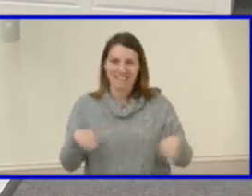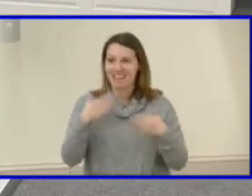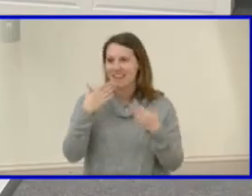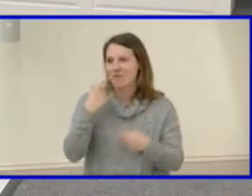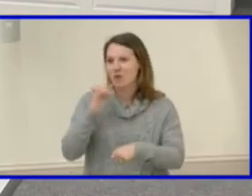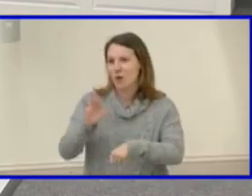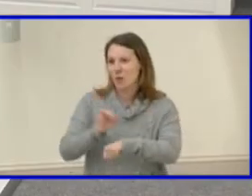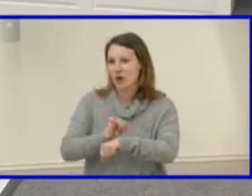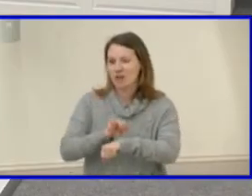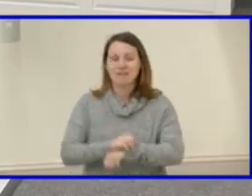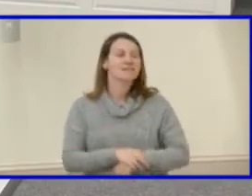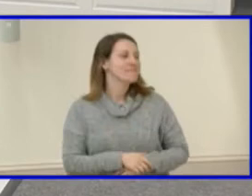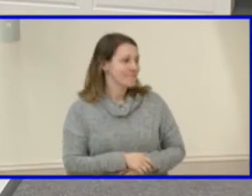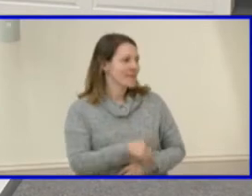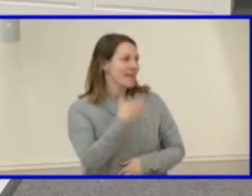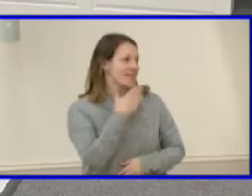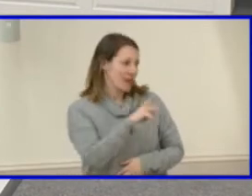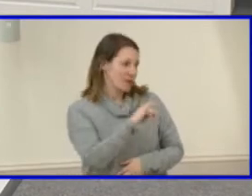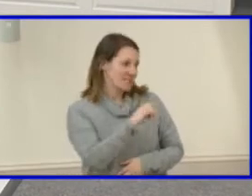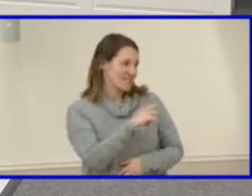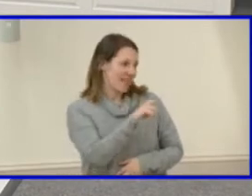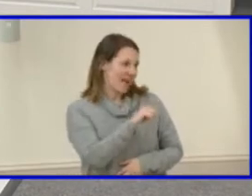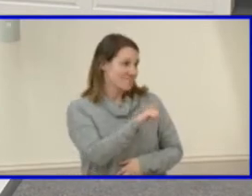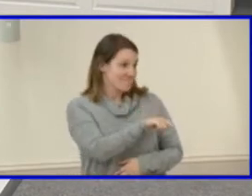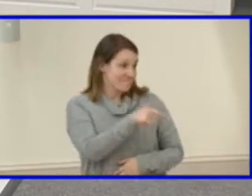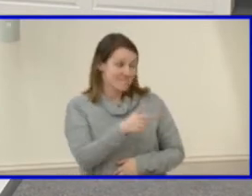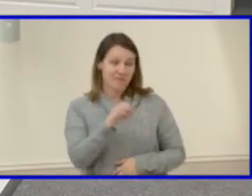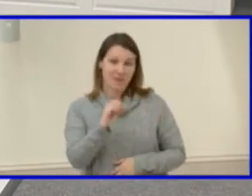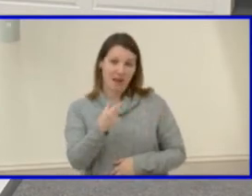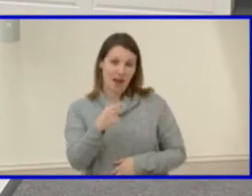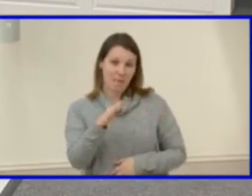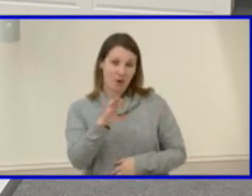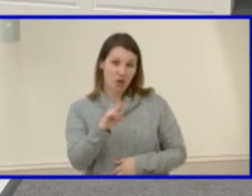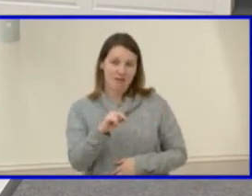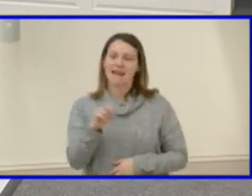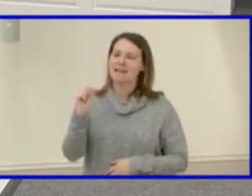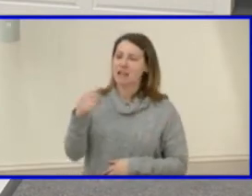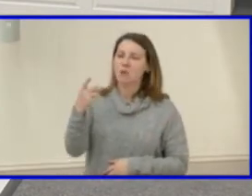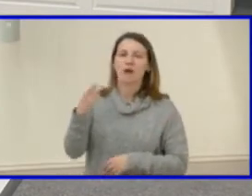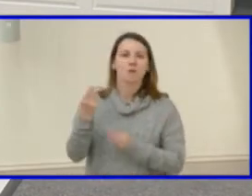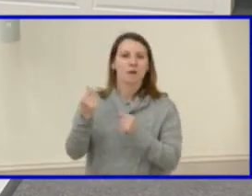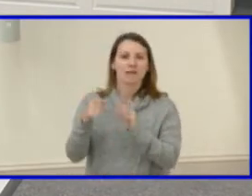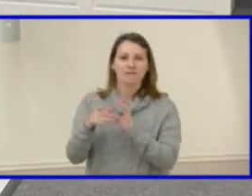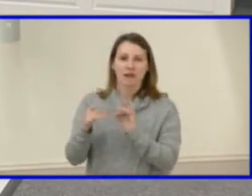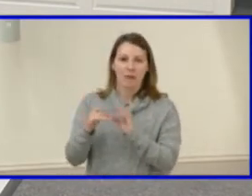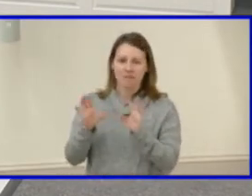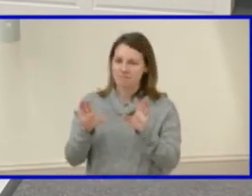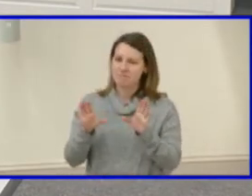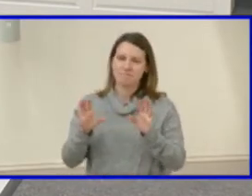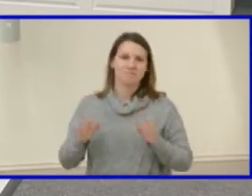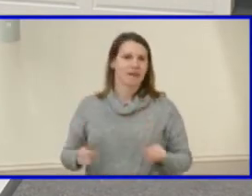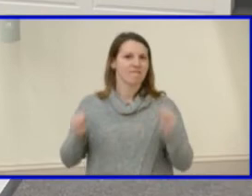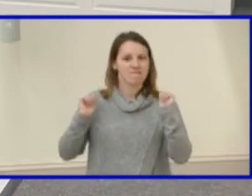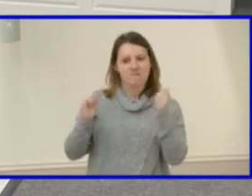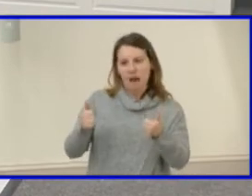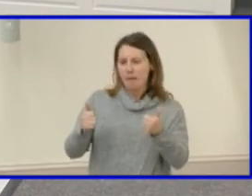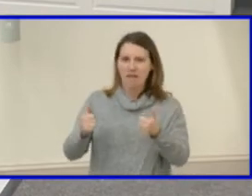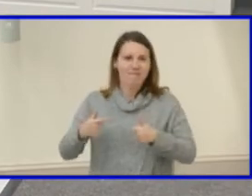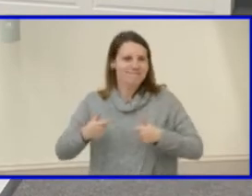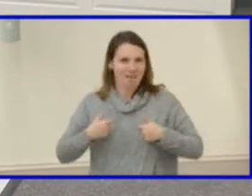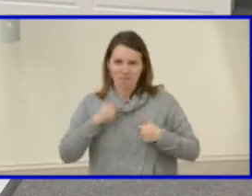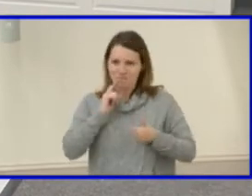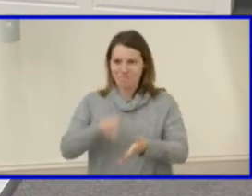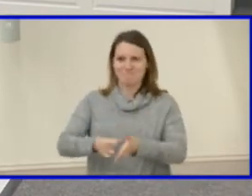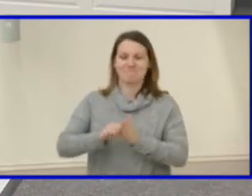Thank you, Ms. Kinsella. Ms. Ogburn. Just a quick comment. It is fabulous. I am so impressed. And